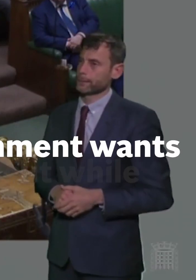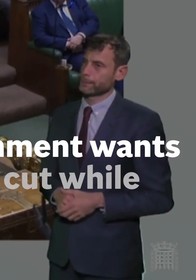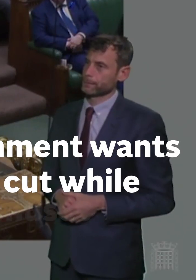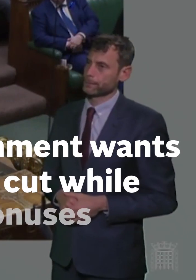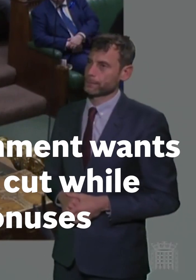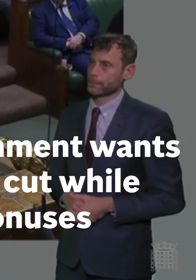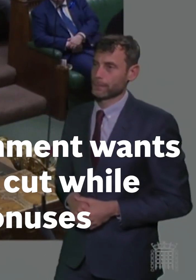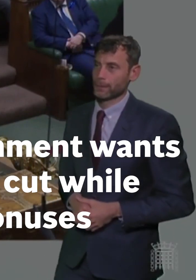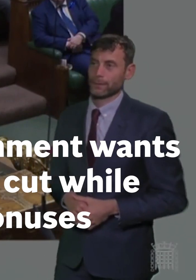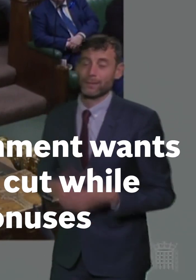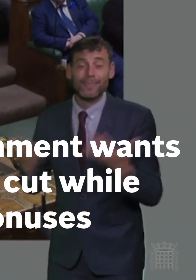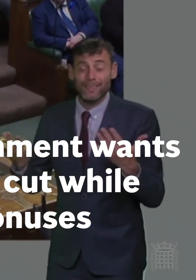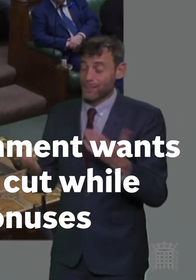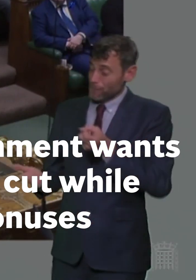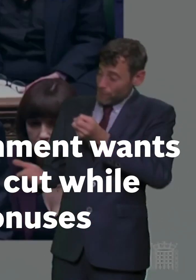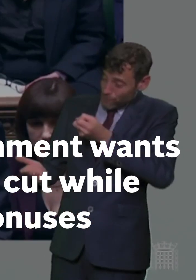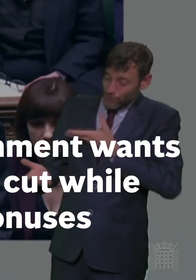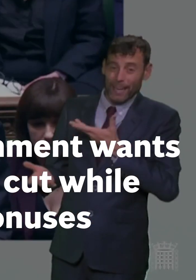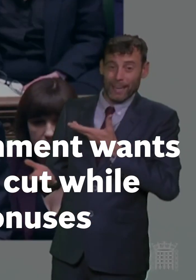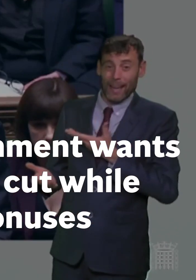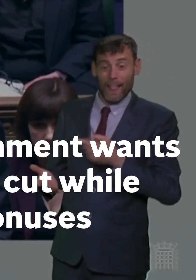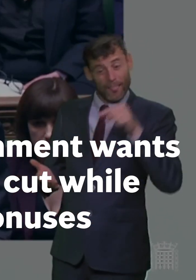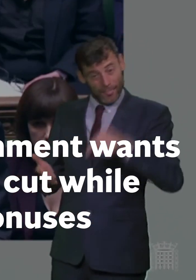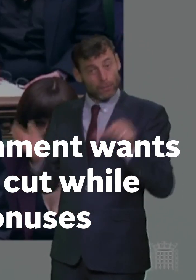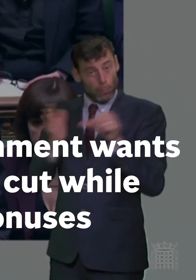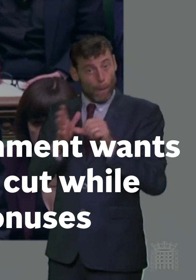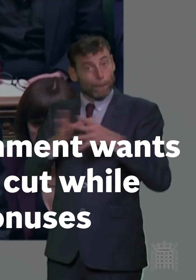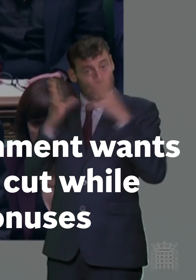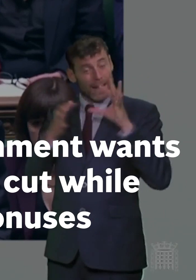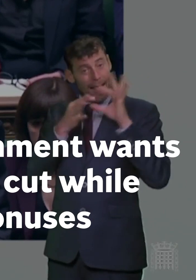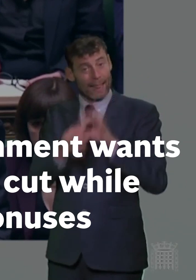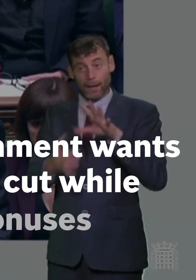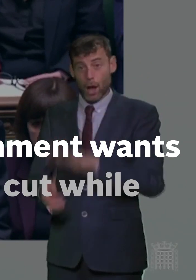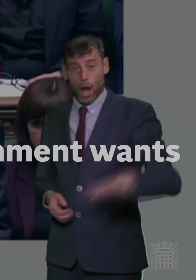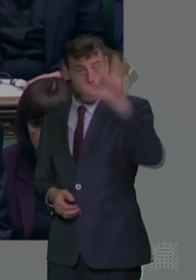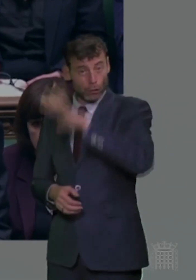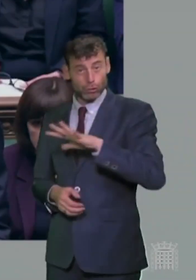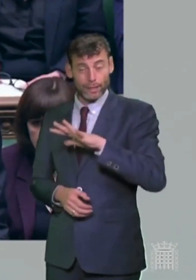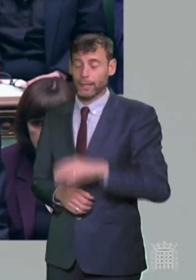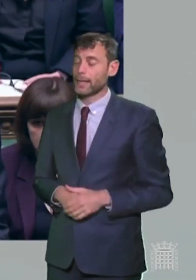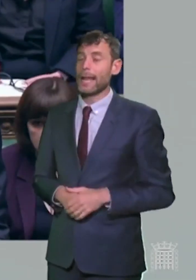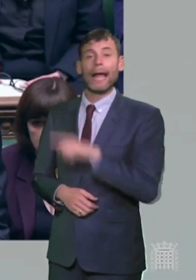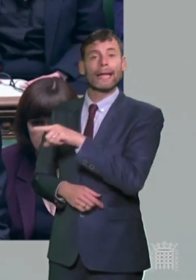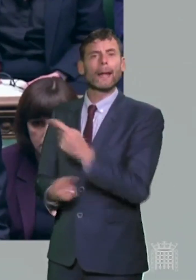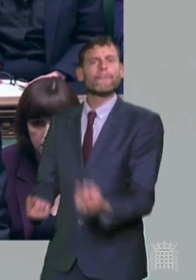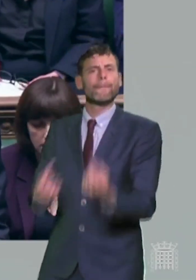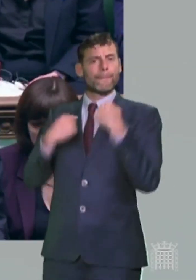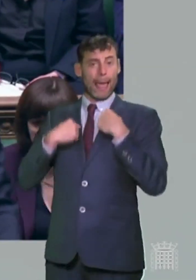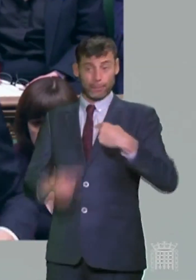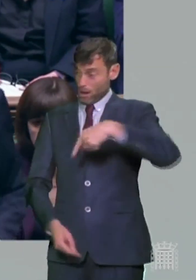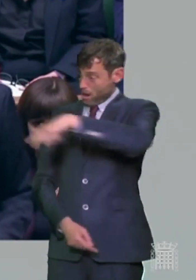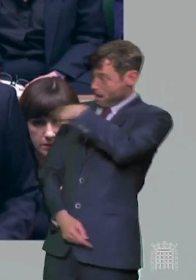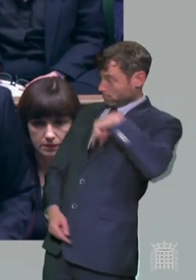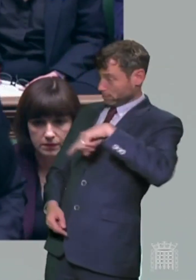He can't help himself. There's a huge problem facing the country and all he's interested in doing is blaming everyone else.